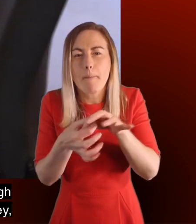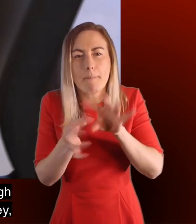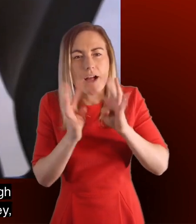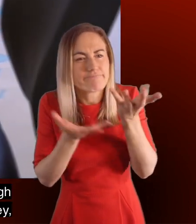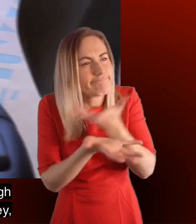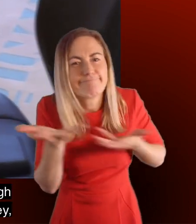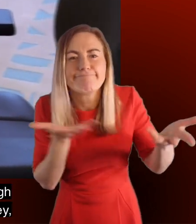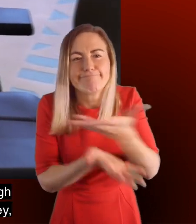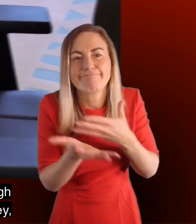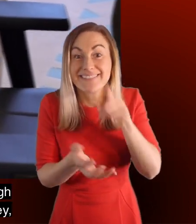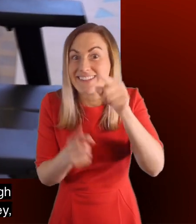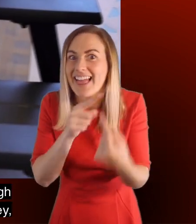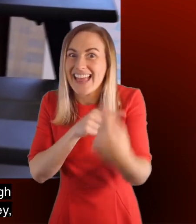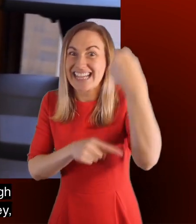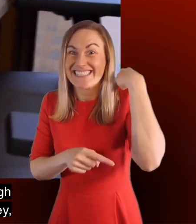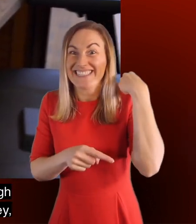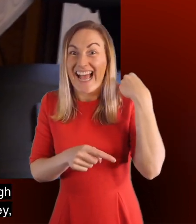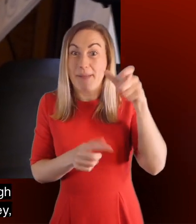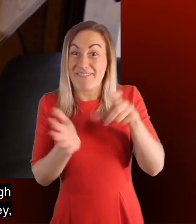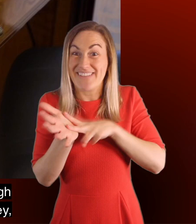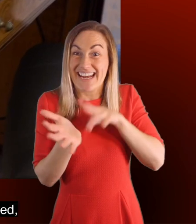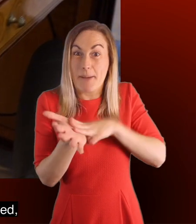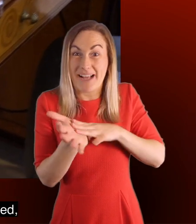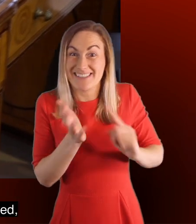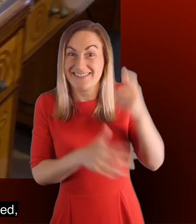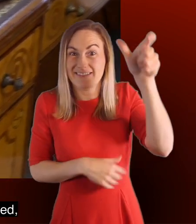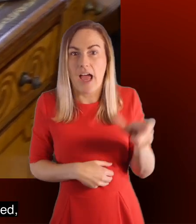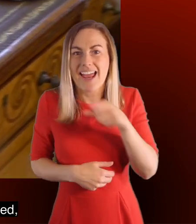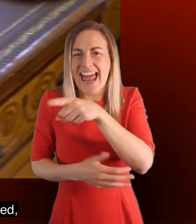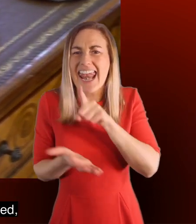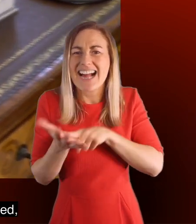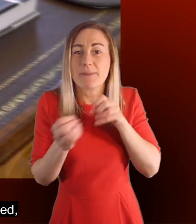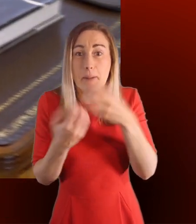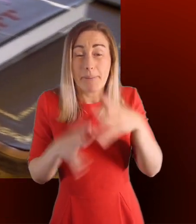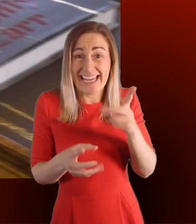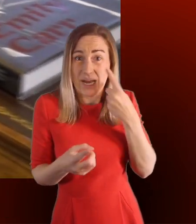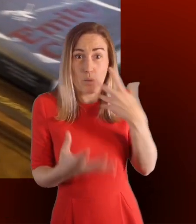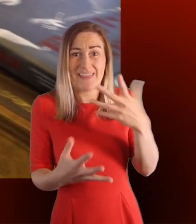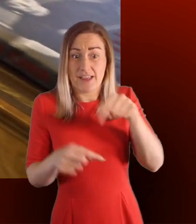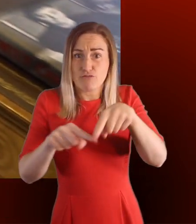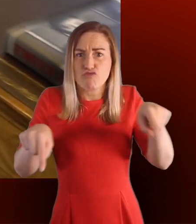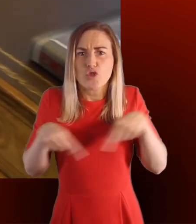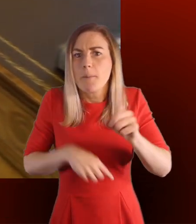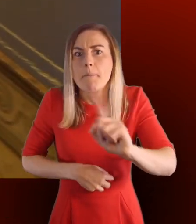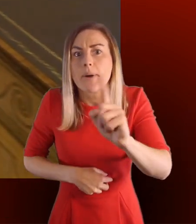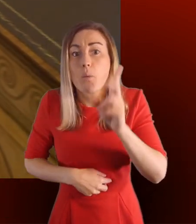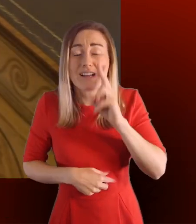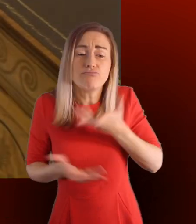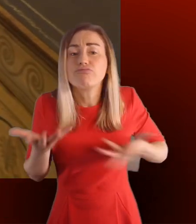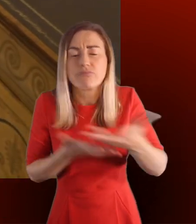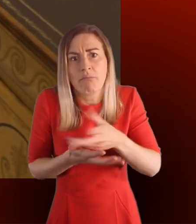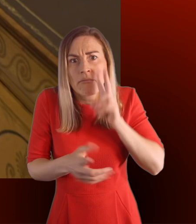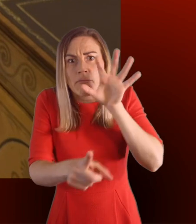It was while serving under High Commissioner Vincent Massey that Lester B Pearson witnessed from this very room a bomb fall